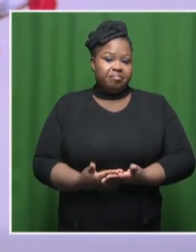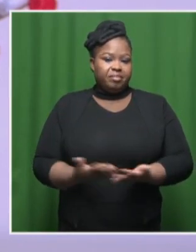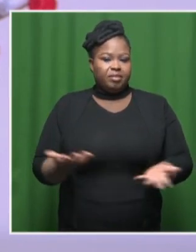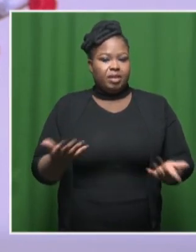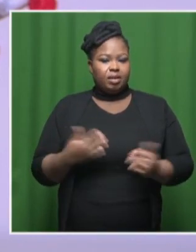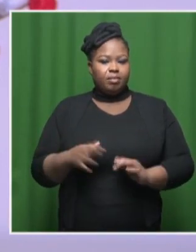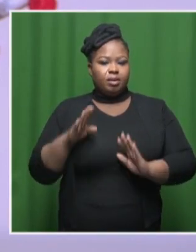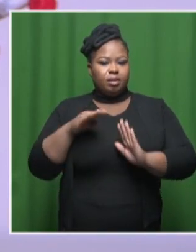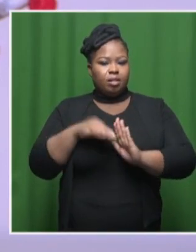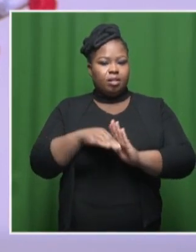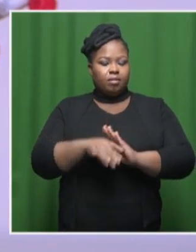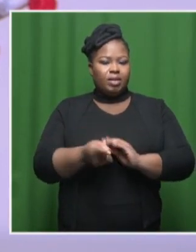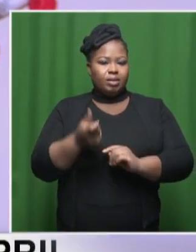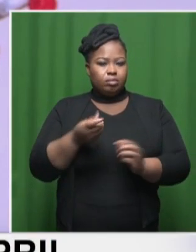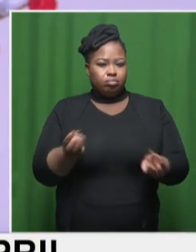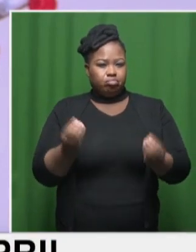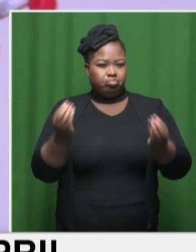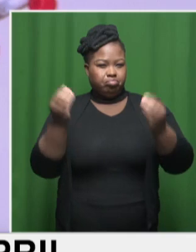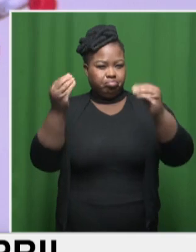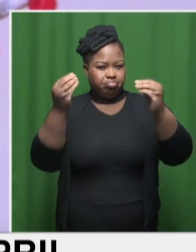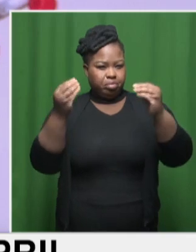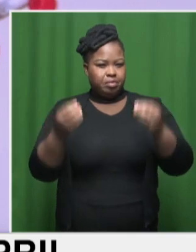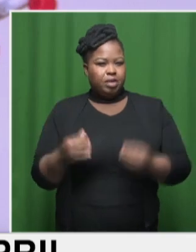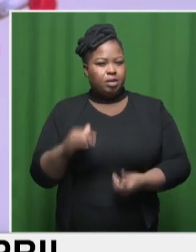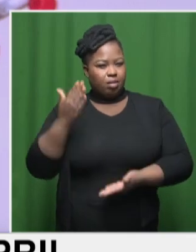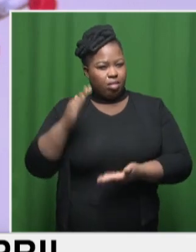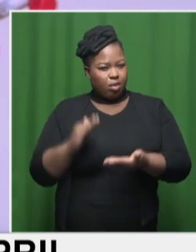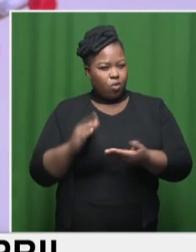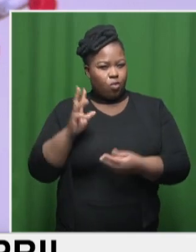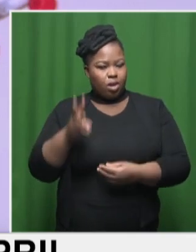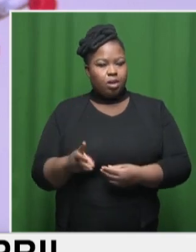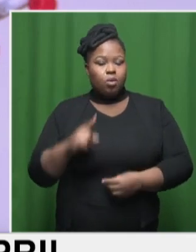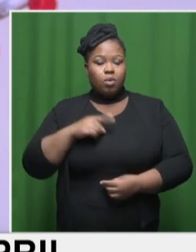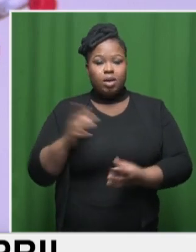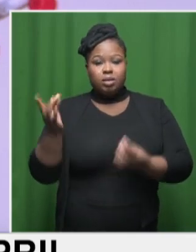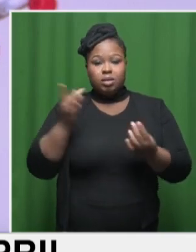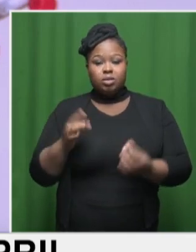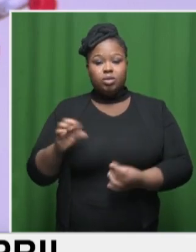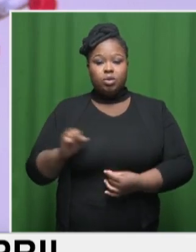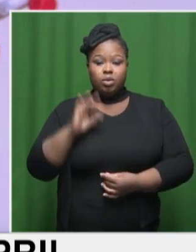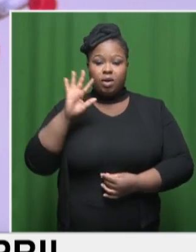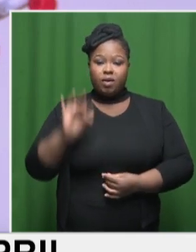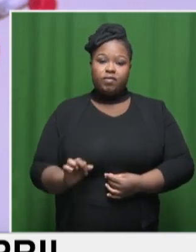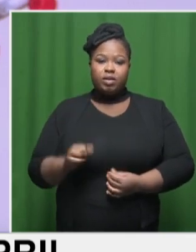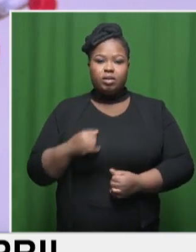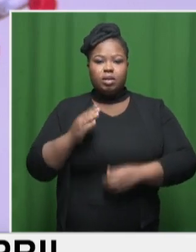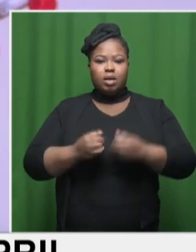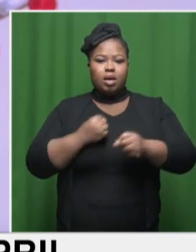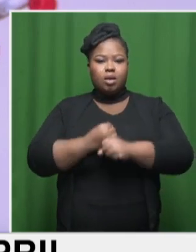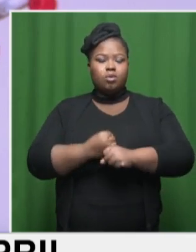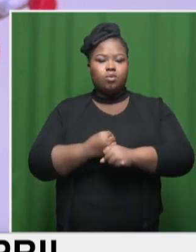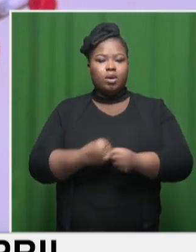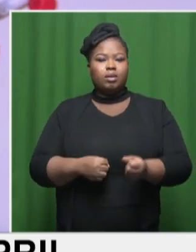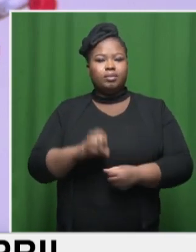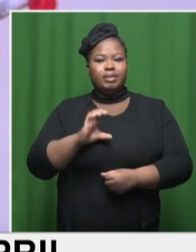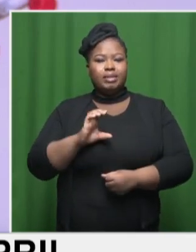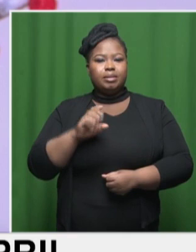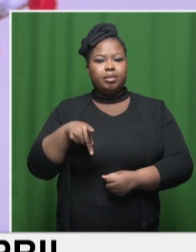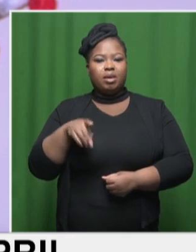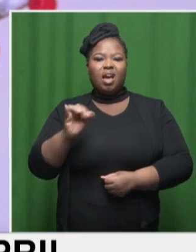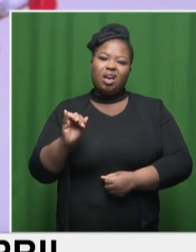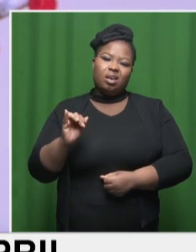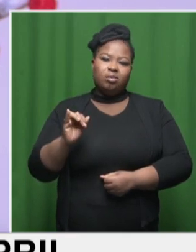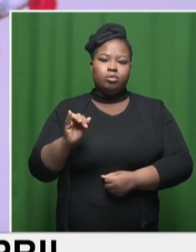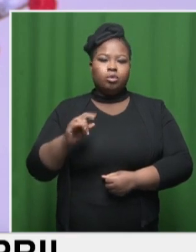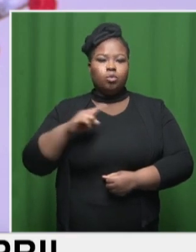slowing the pace of interest rate hikes. This after Statistics South Africa released the annual Consumer Price Index, which